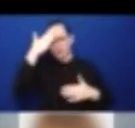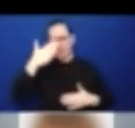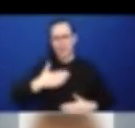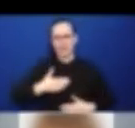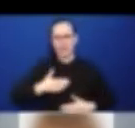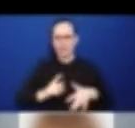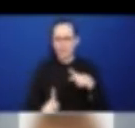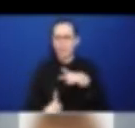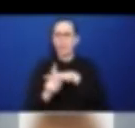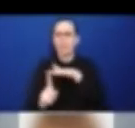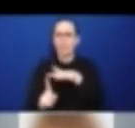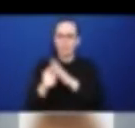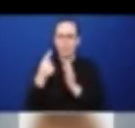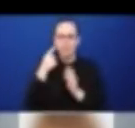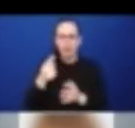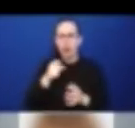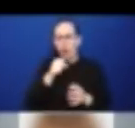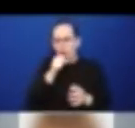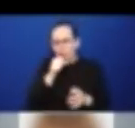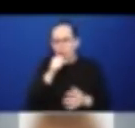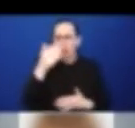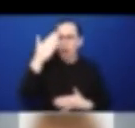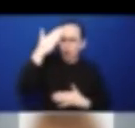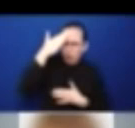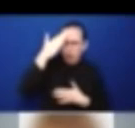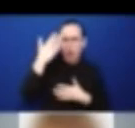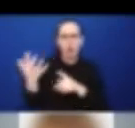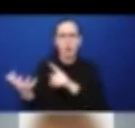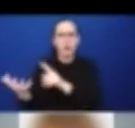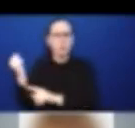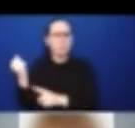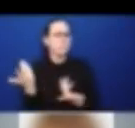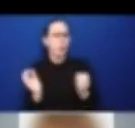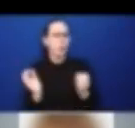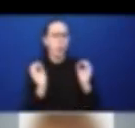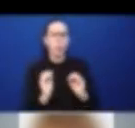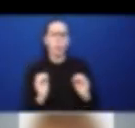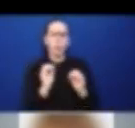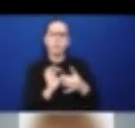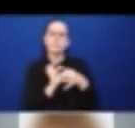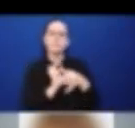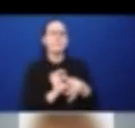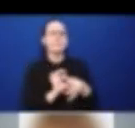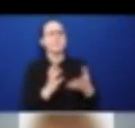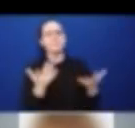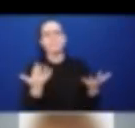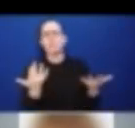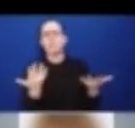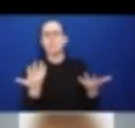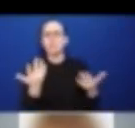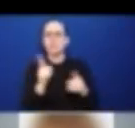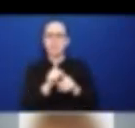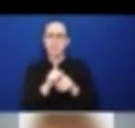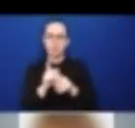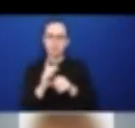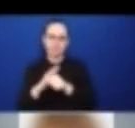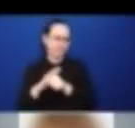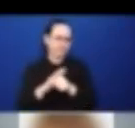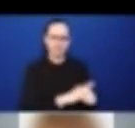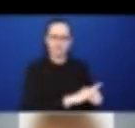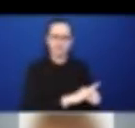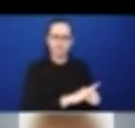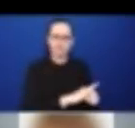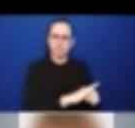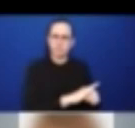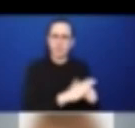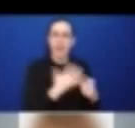stressors, and then other barriers like attitudinal medical and structural barriers are not mentioned that often in the